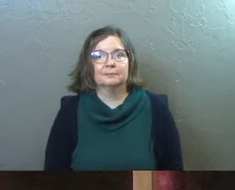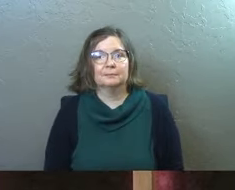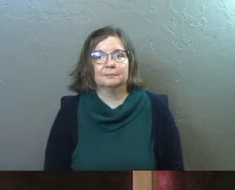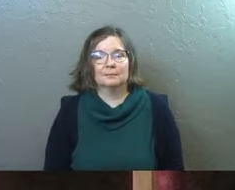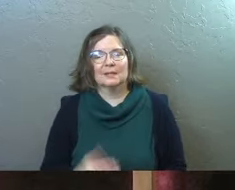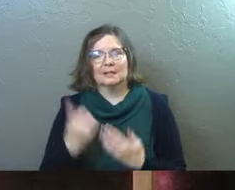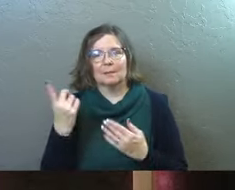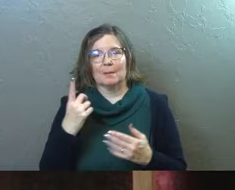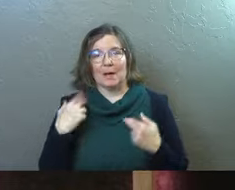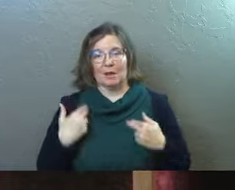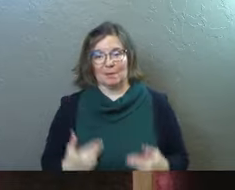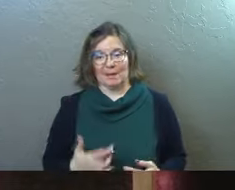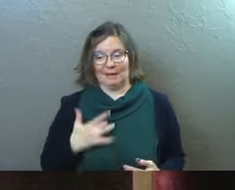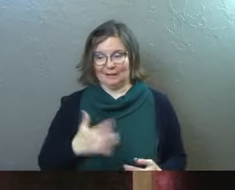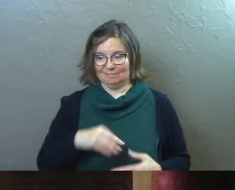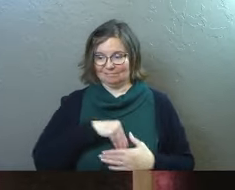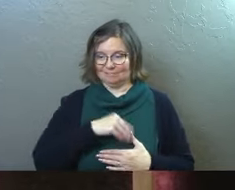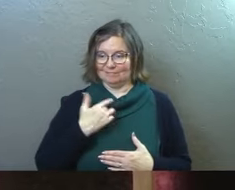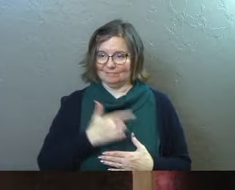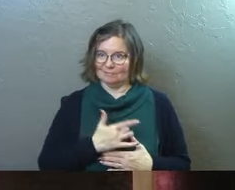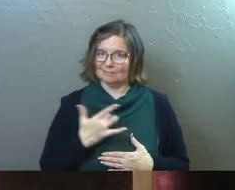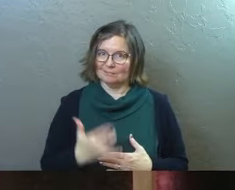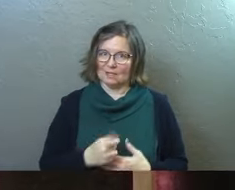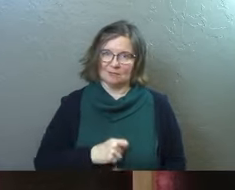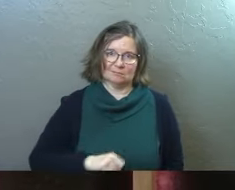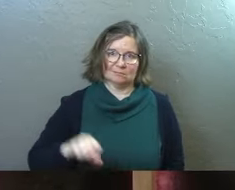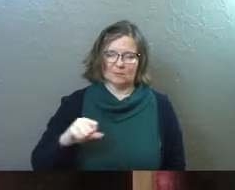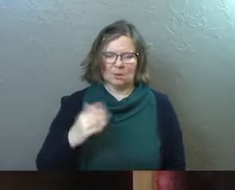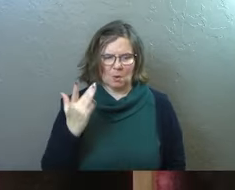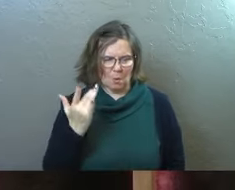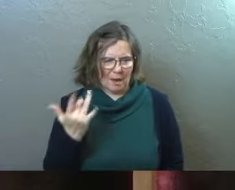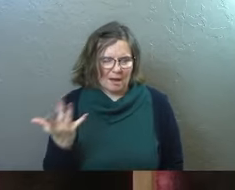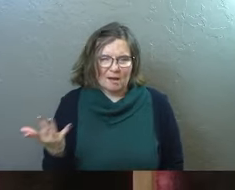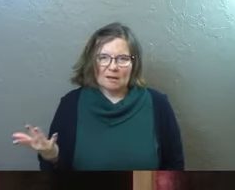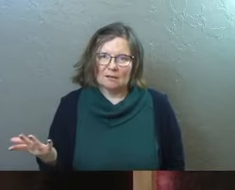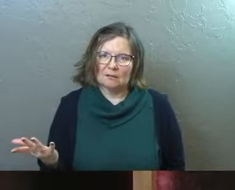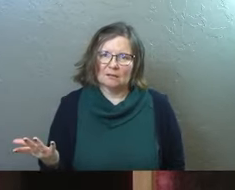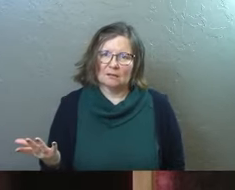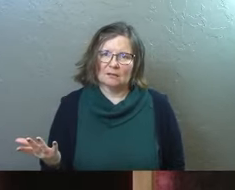And something about humanity, isn't it? So why?